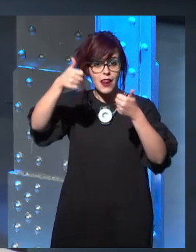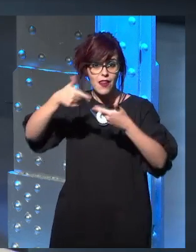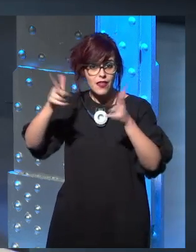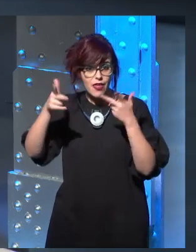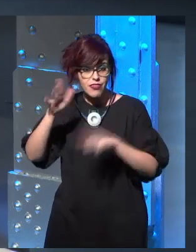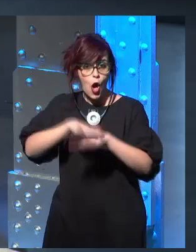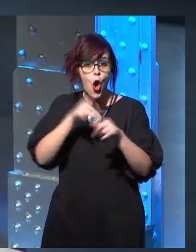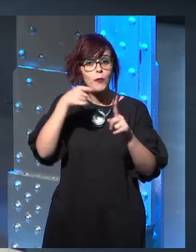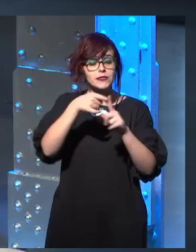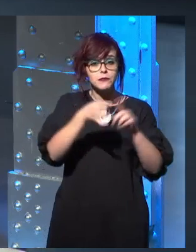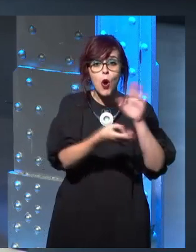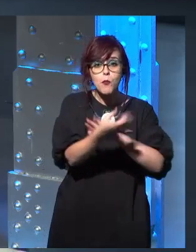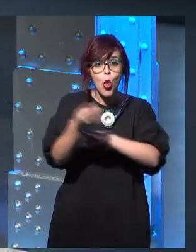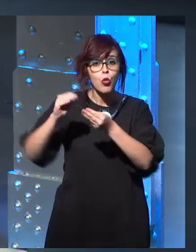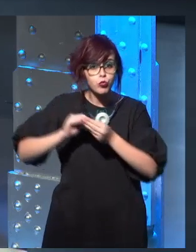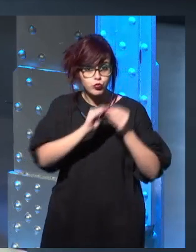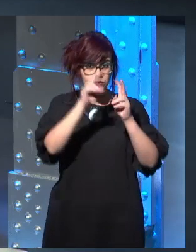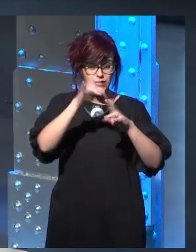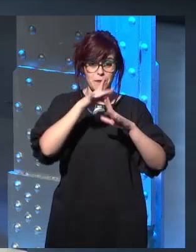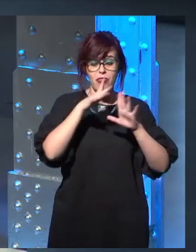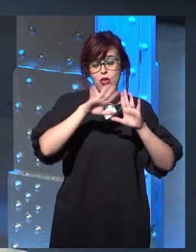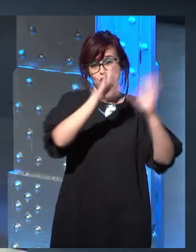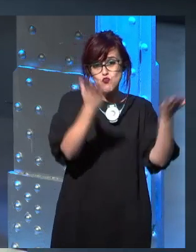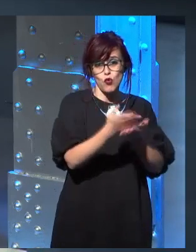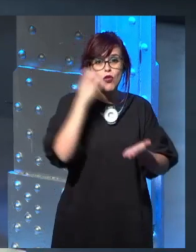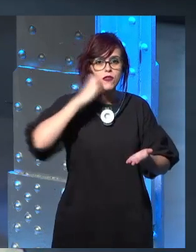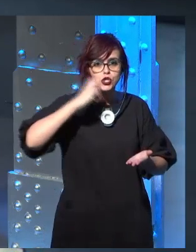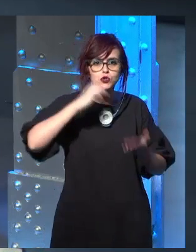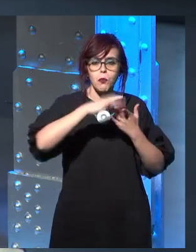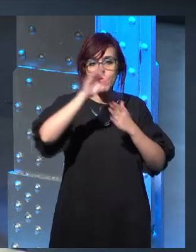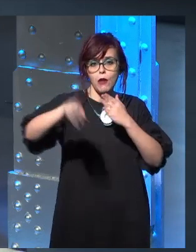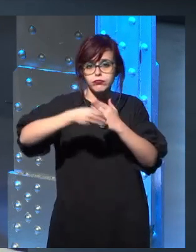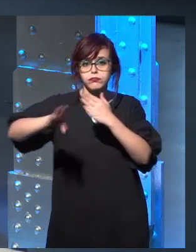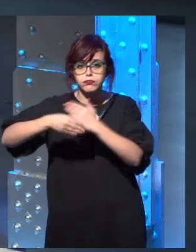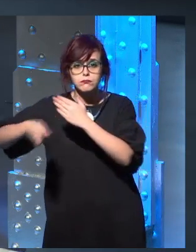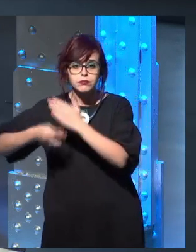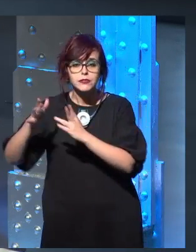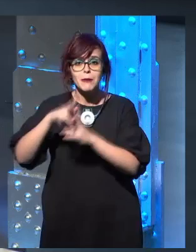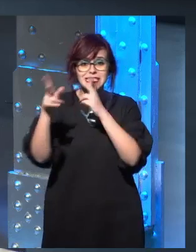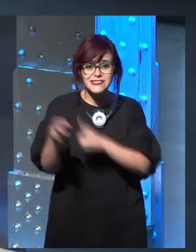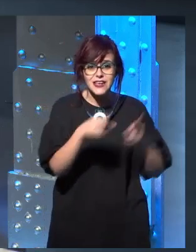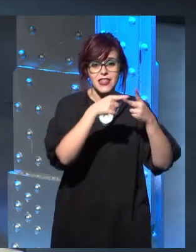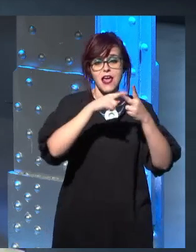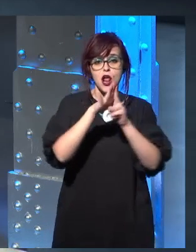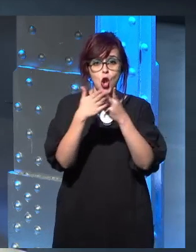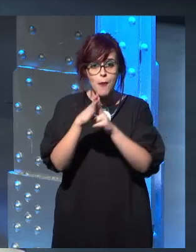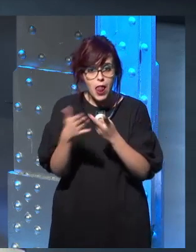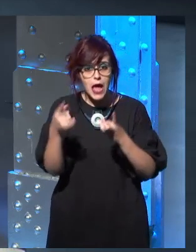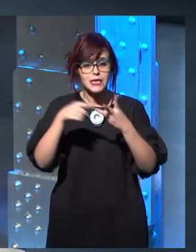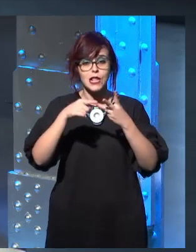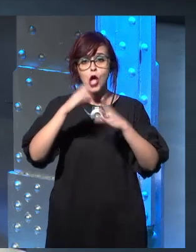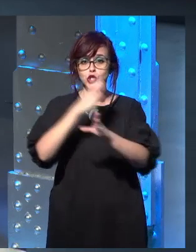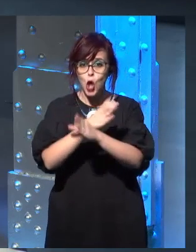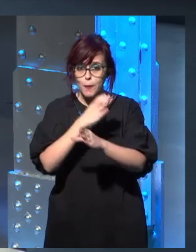writers, we've helped, and we've helped the, you know, the TV show a little bit. We've asked, you know, answered questions when they had them. So,